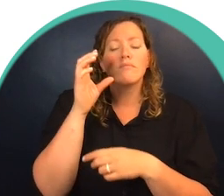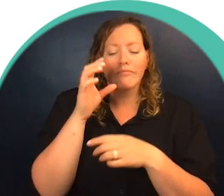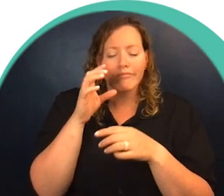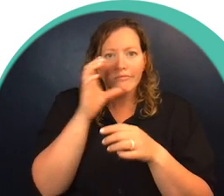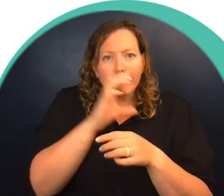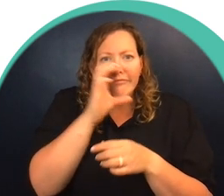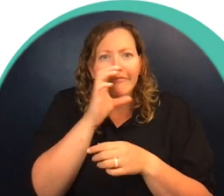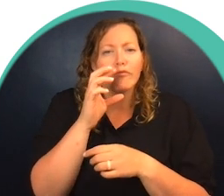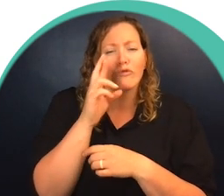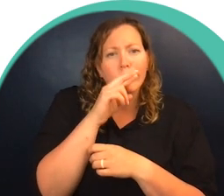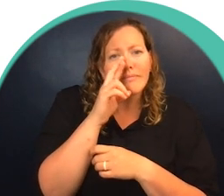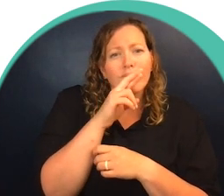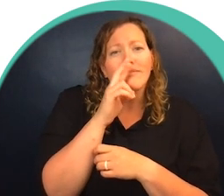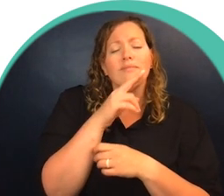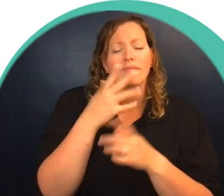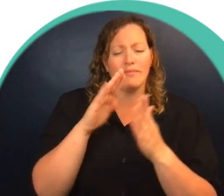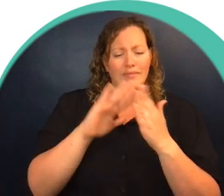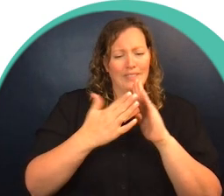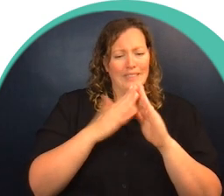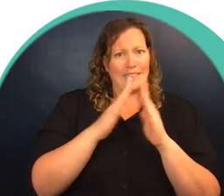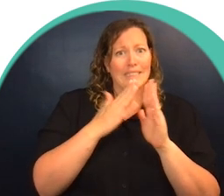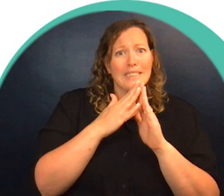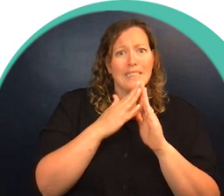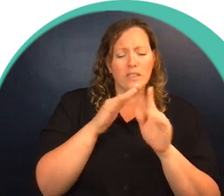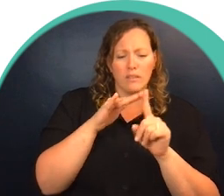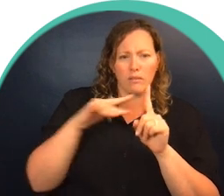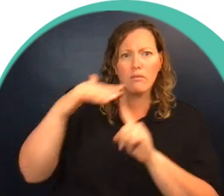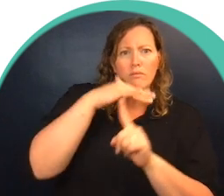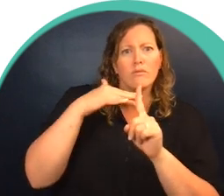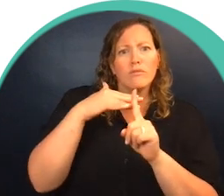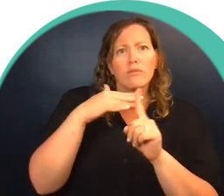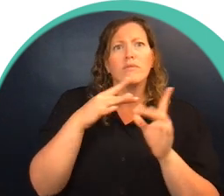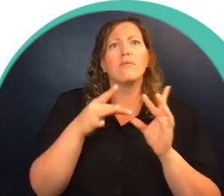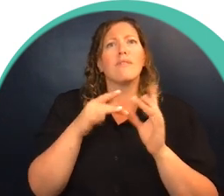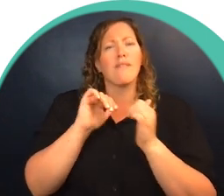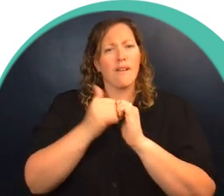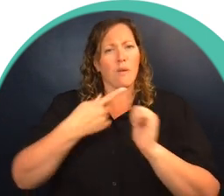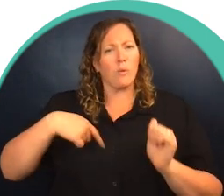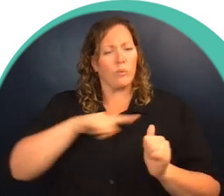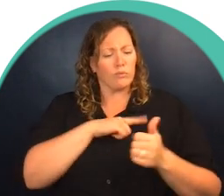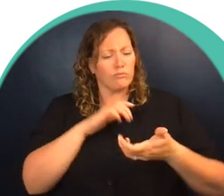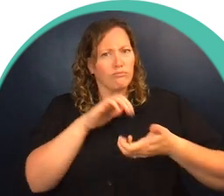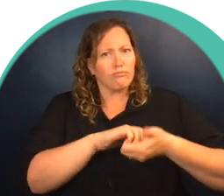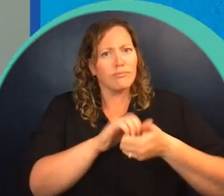Rats, Urban Ecology, Community Science, and How We Share Our Cities.